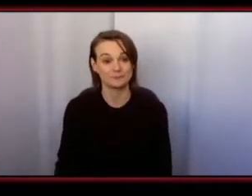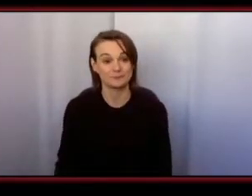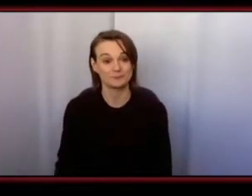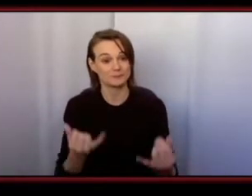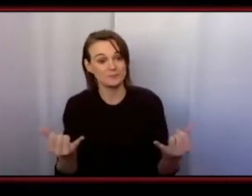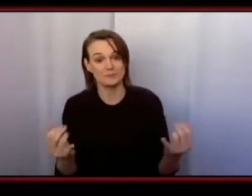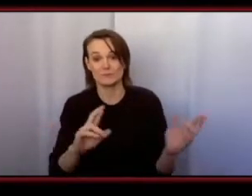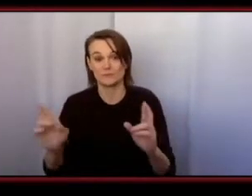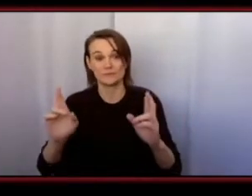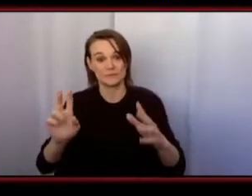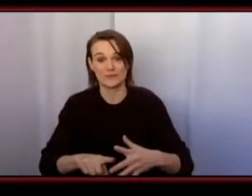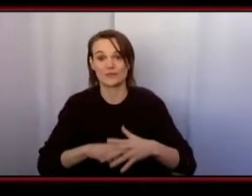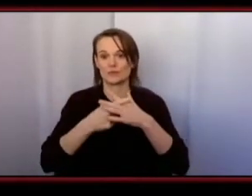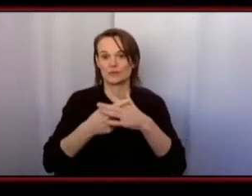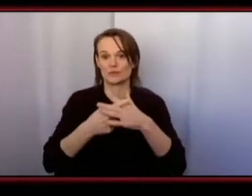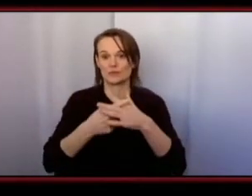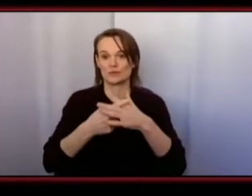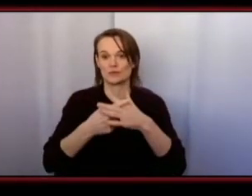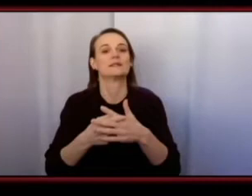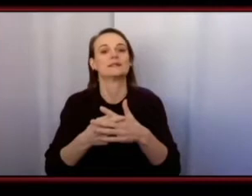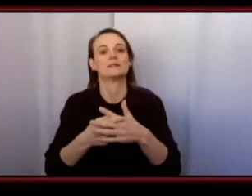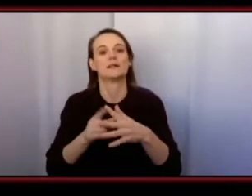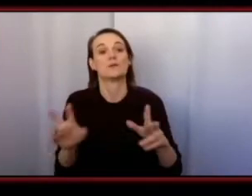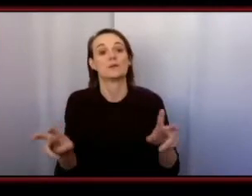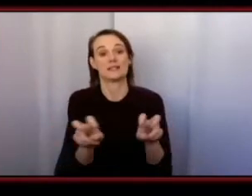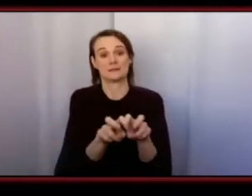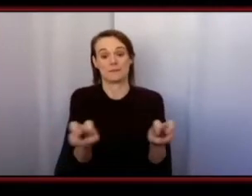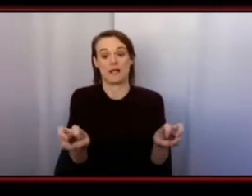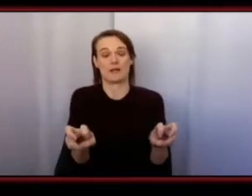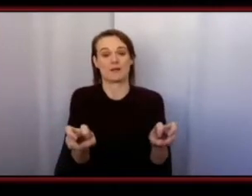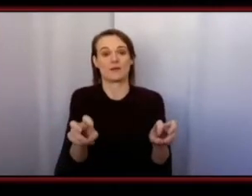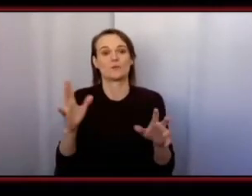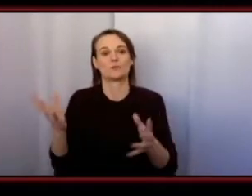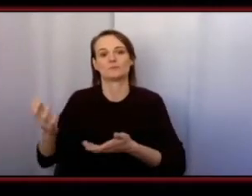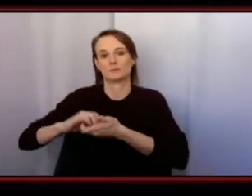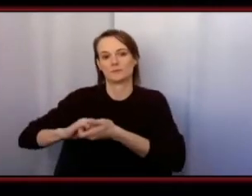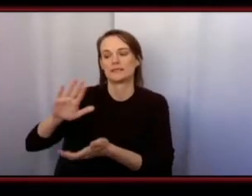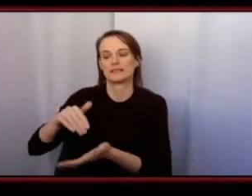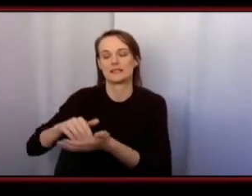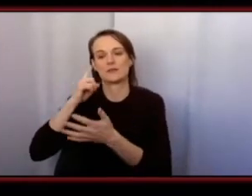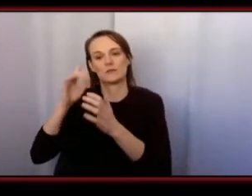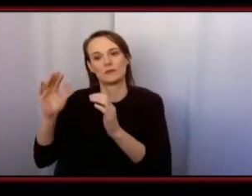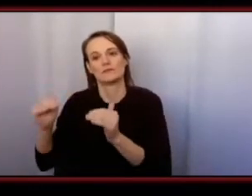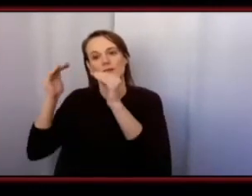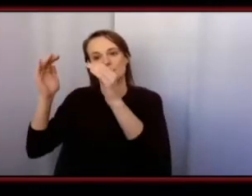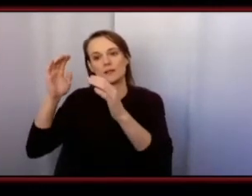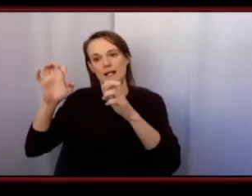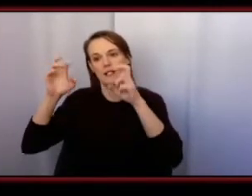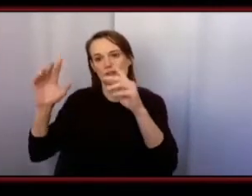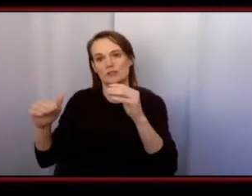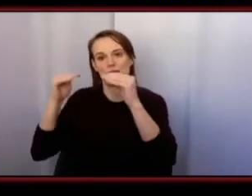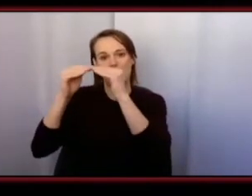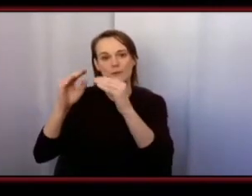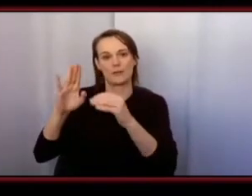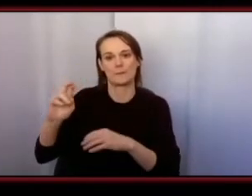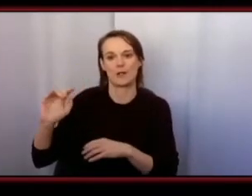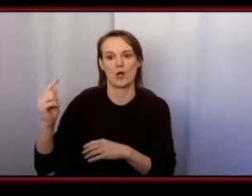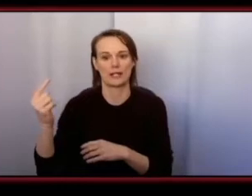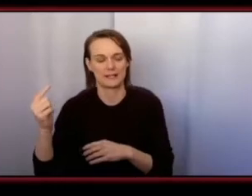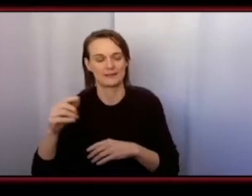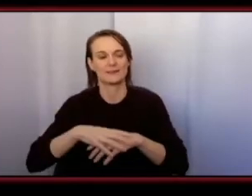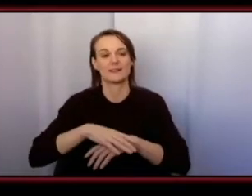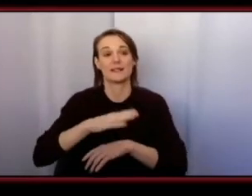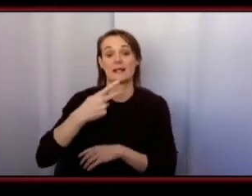started this panel is being offered in partnership again with the center for the advancement of educational equity and belonging our picto campus